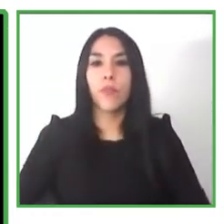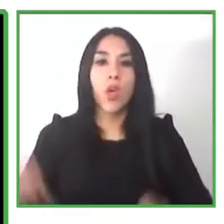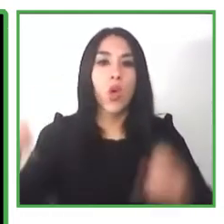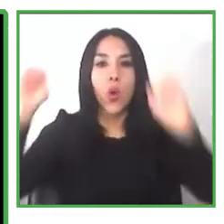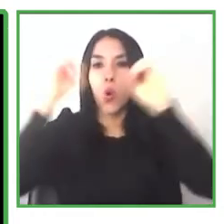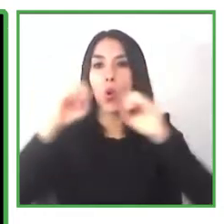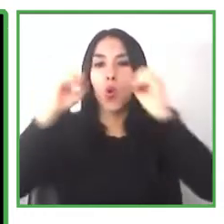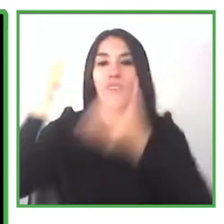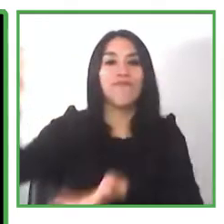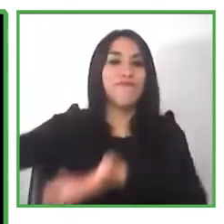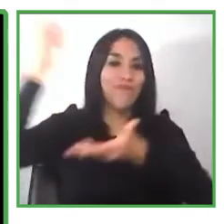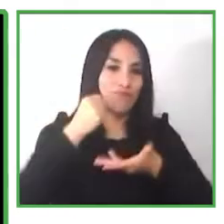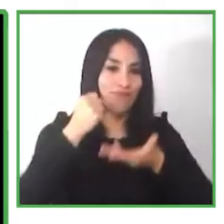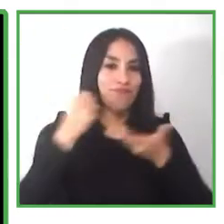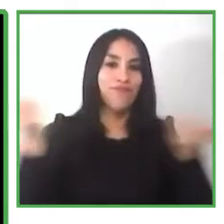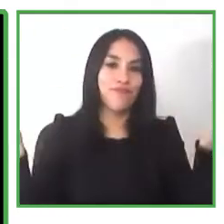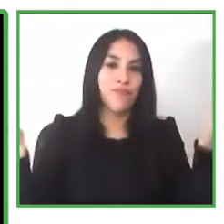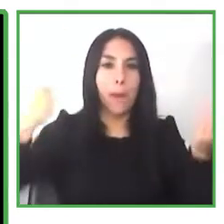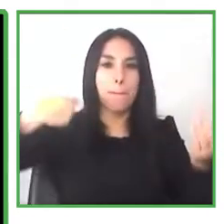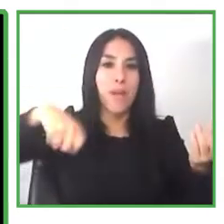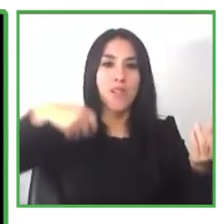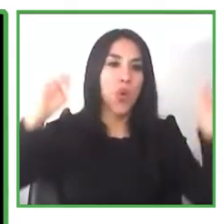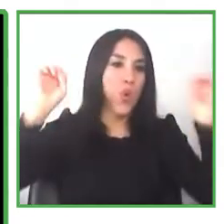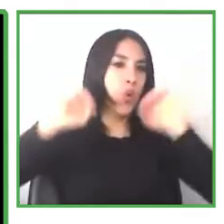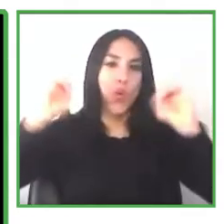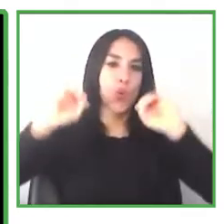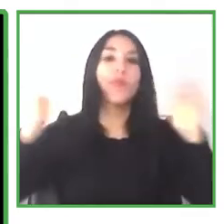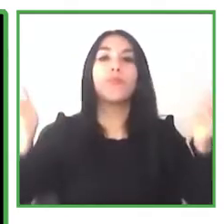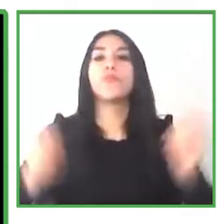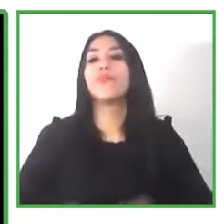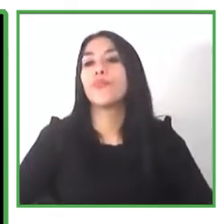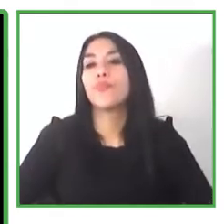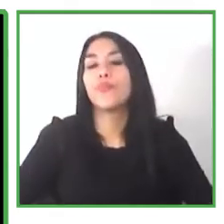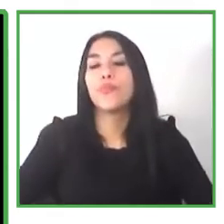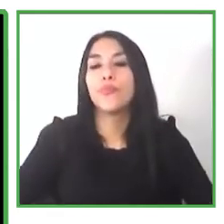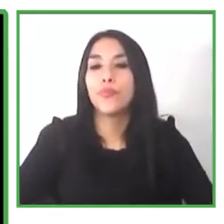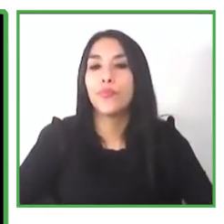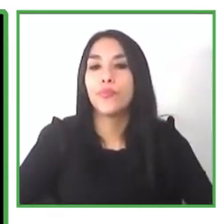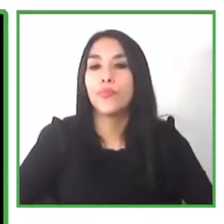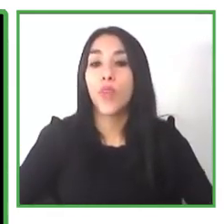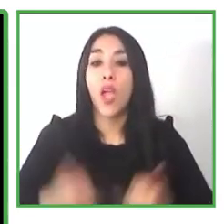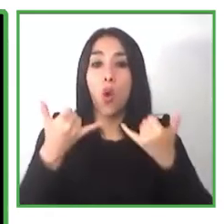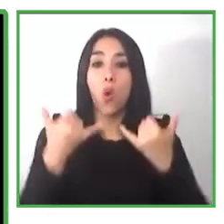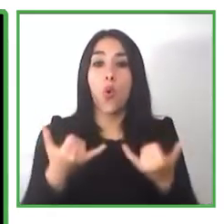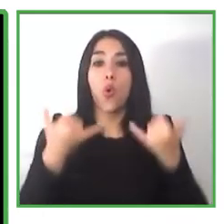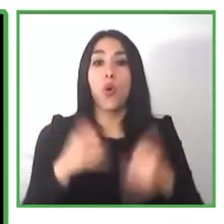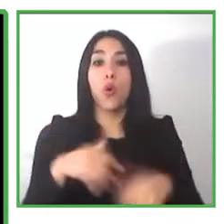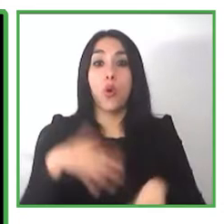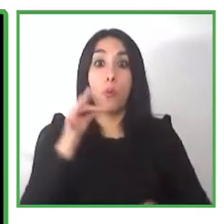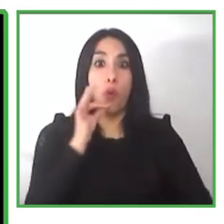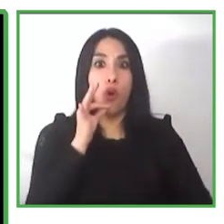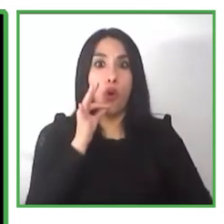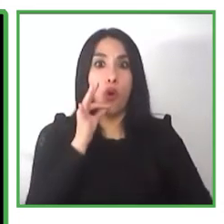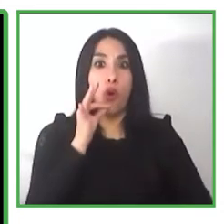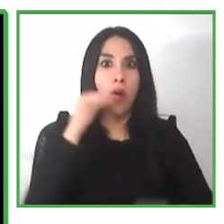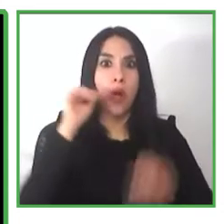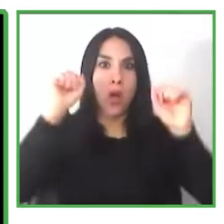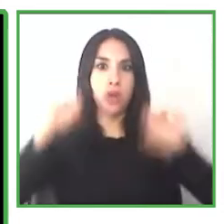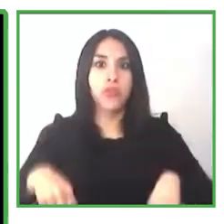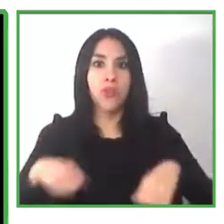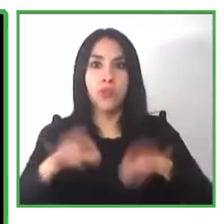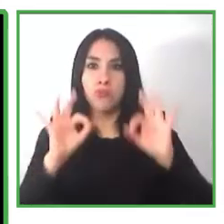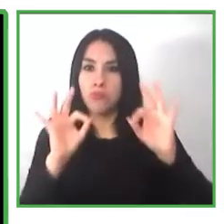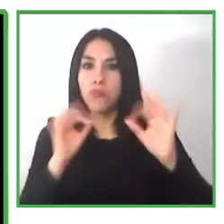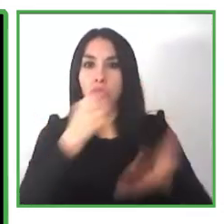were fortunate to secure funding until december 2022 however we do have to fundraise um for necessary